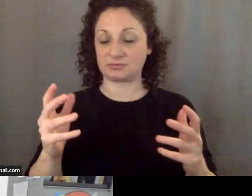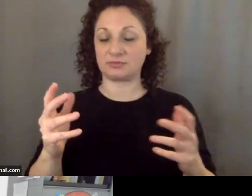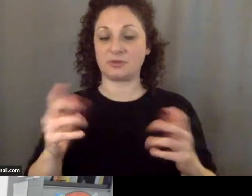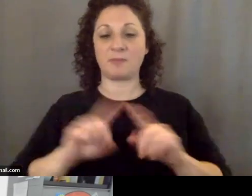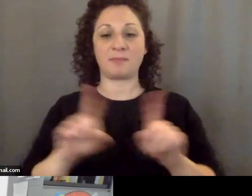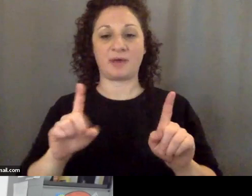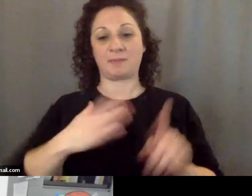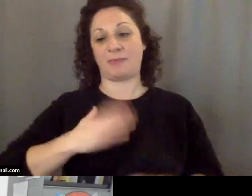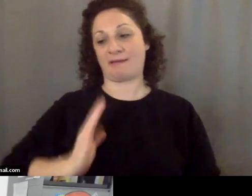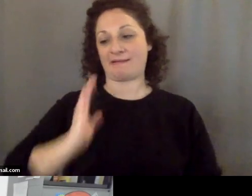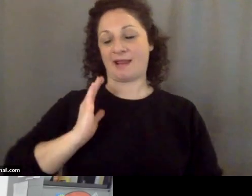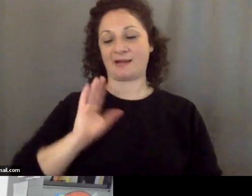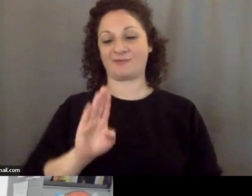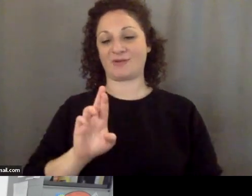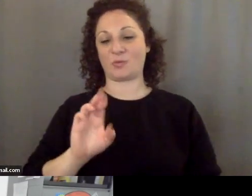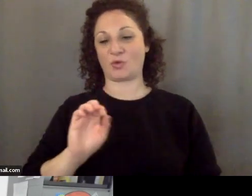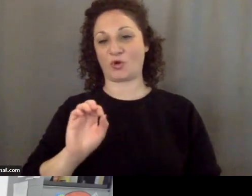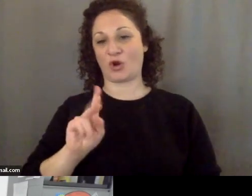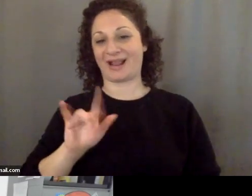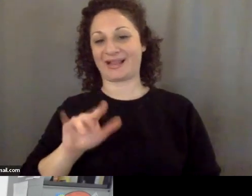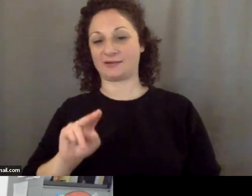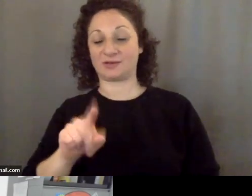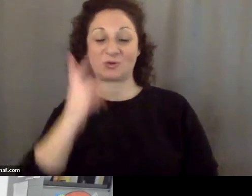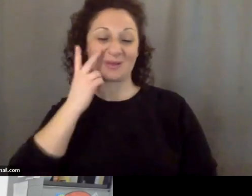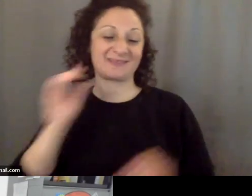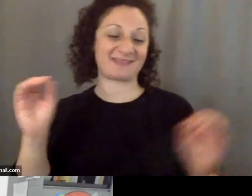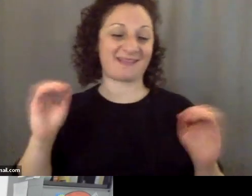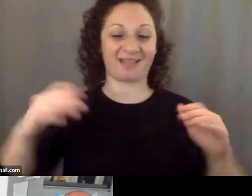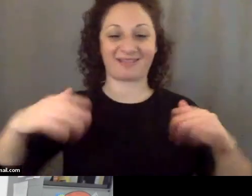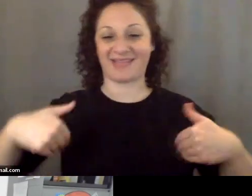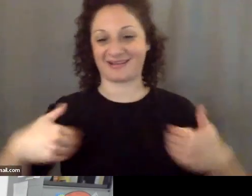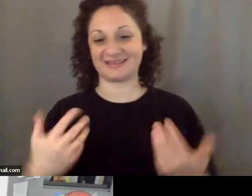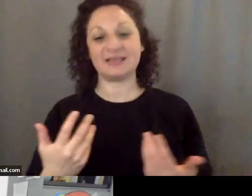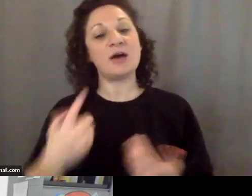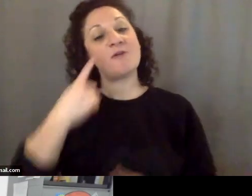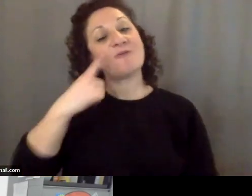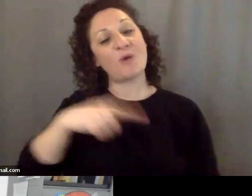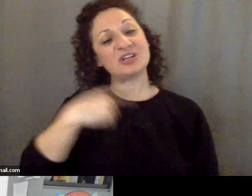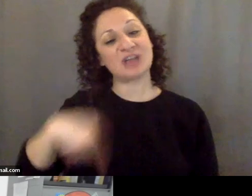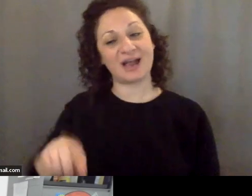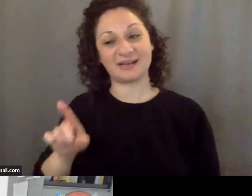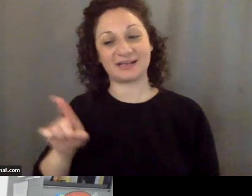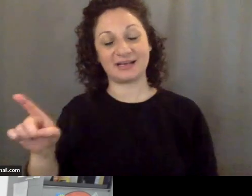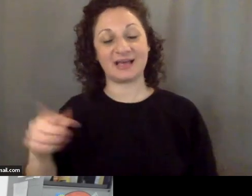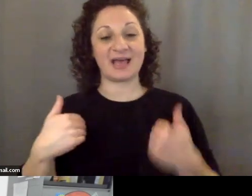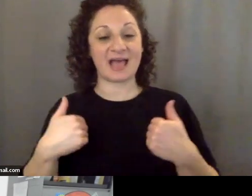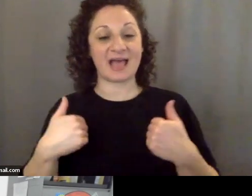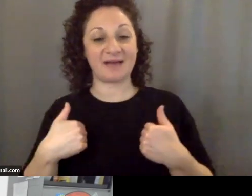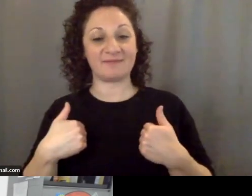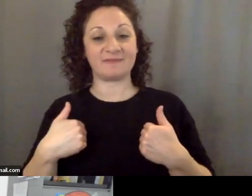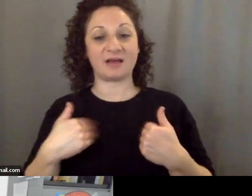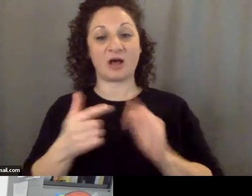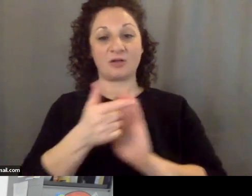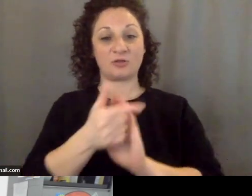say in my native Brooklyn you ain't seen nothing yet. and in the case of China there is actually a law